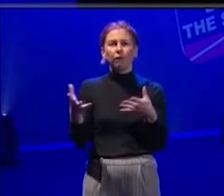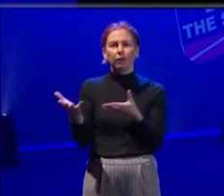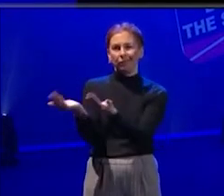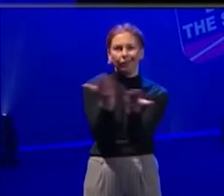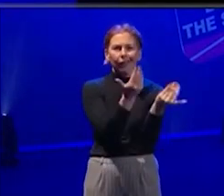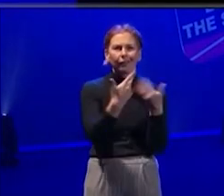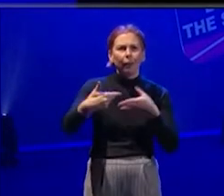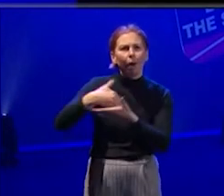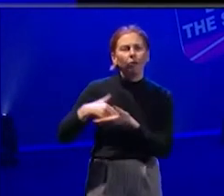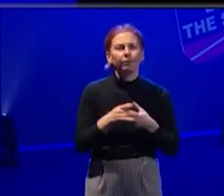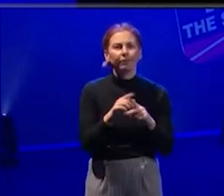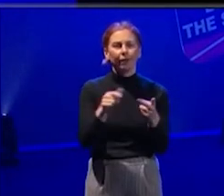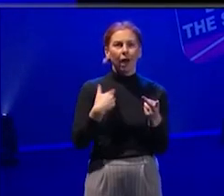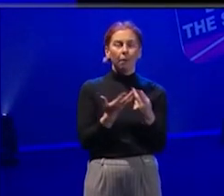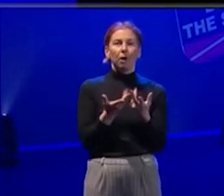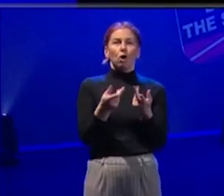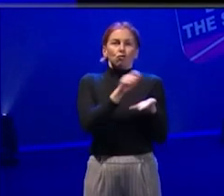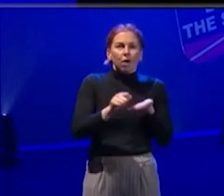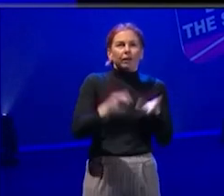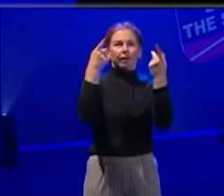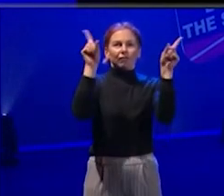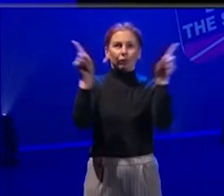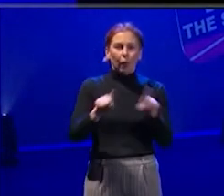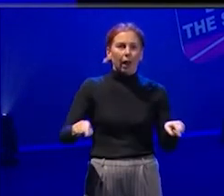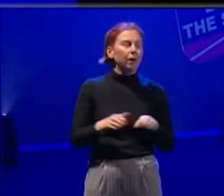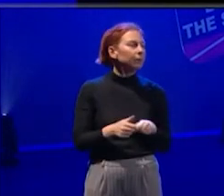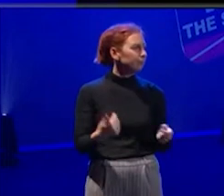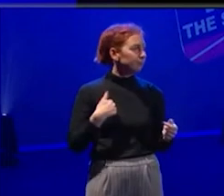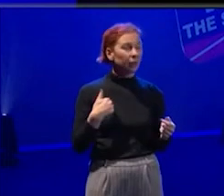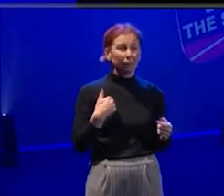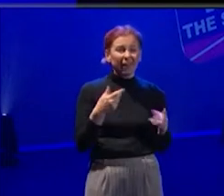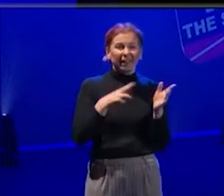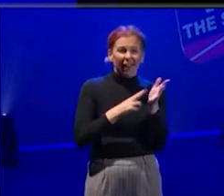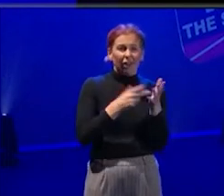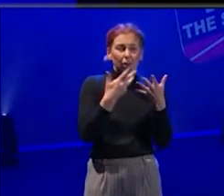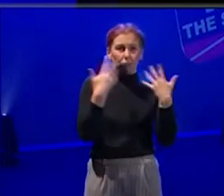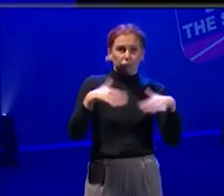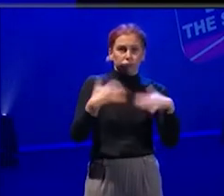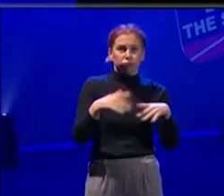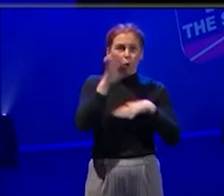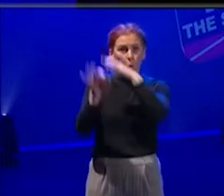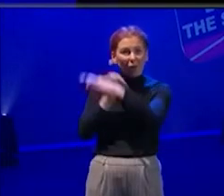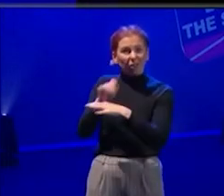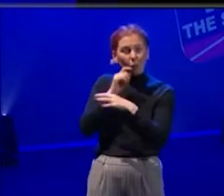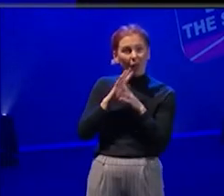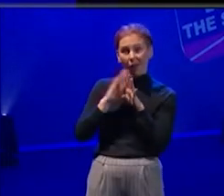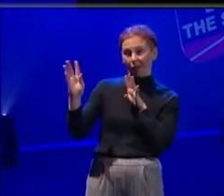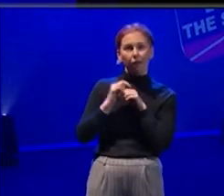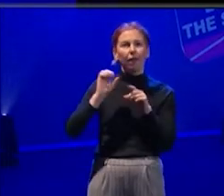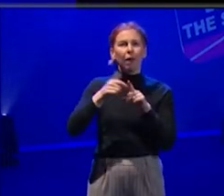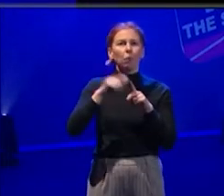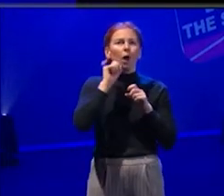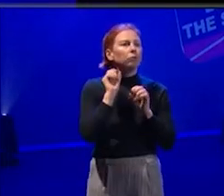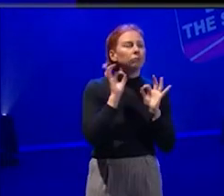you. Okay, so what we're going to do is, me and Nadia have got some amazing questions to ask and then we're going to throw it out to the audience and you guys at home.